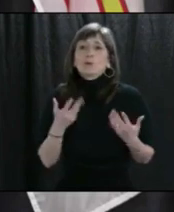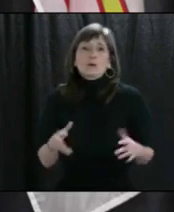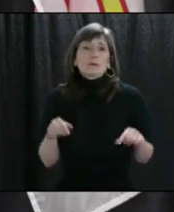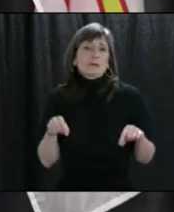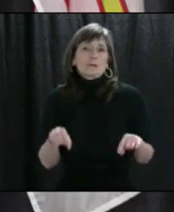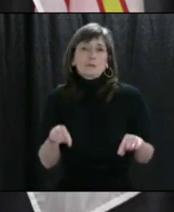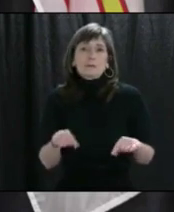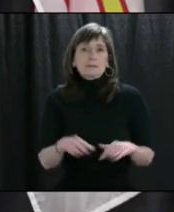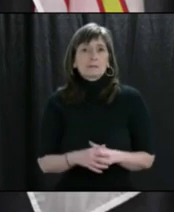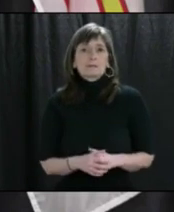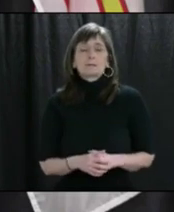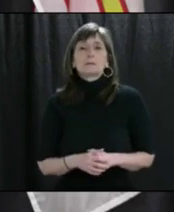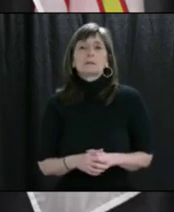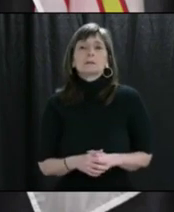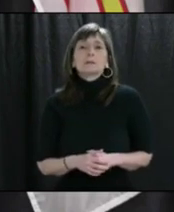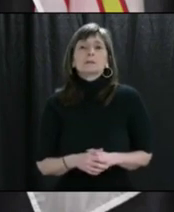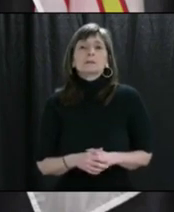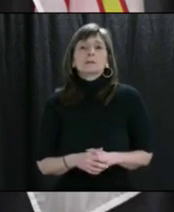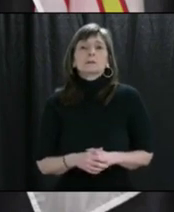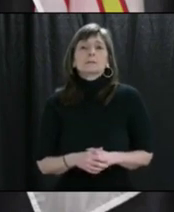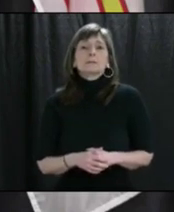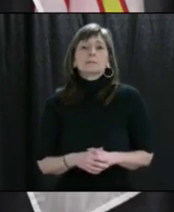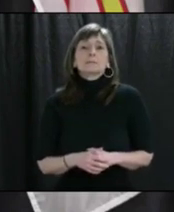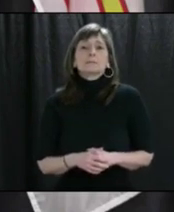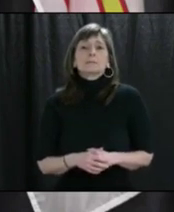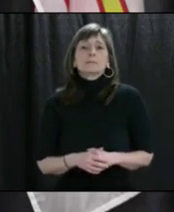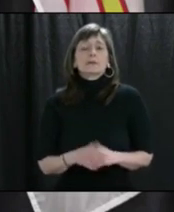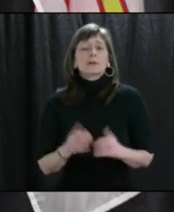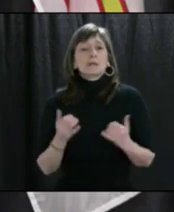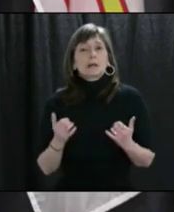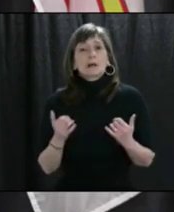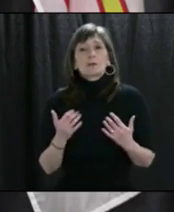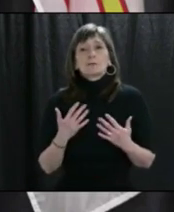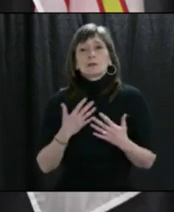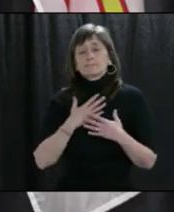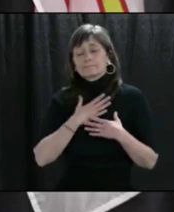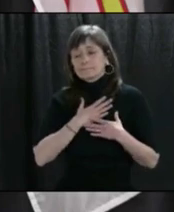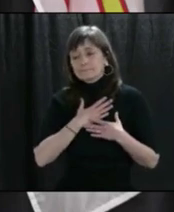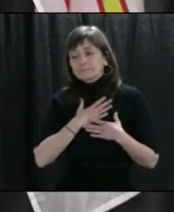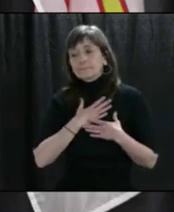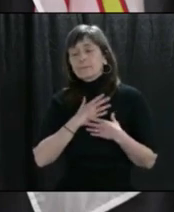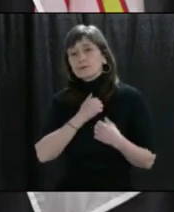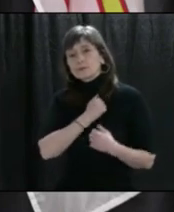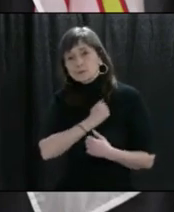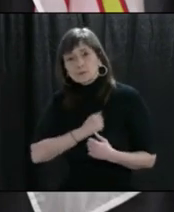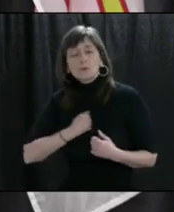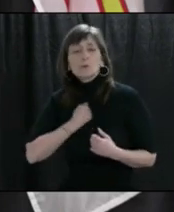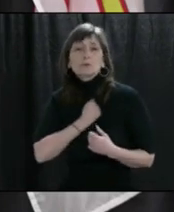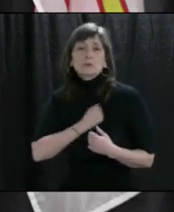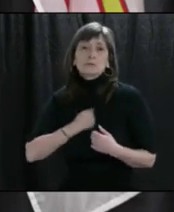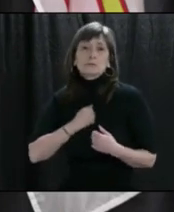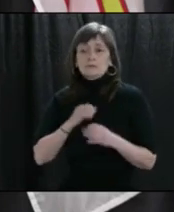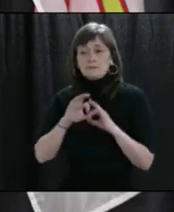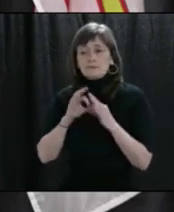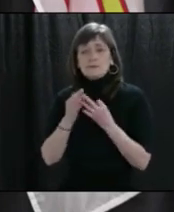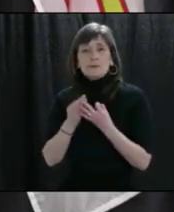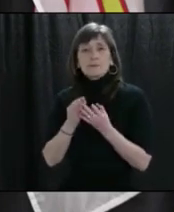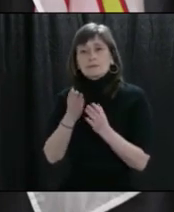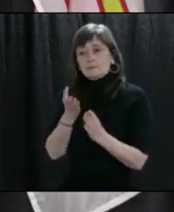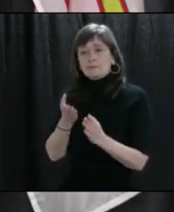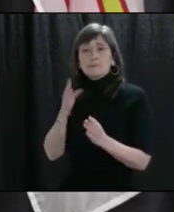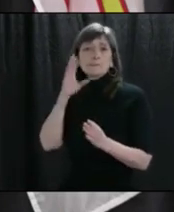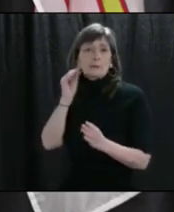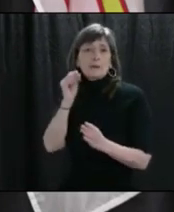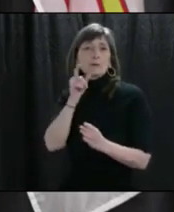So I want to take this moment to pass along my deepest condolences to the family of the gentleman, a man who undoubtedly